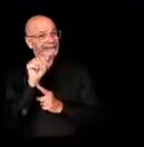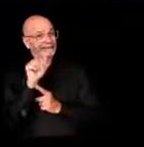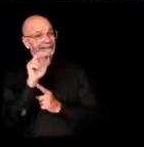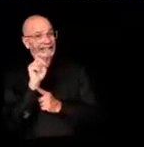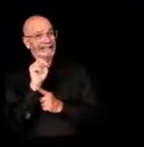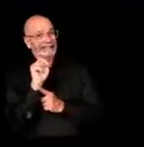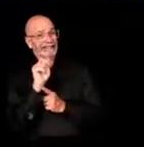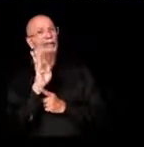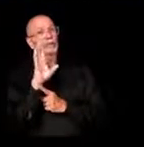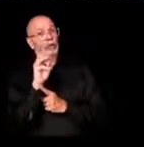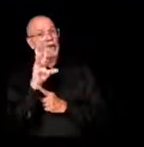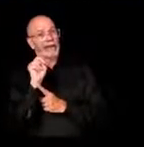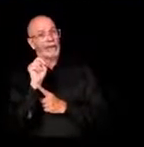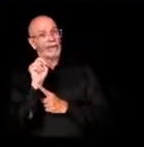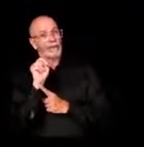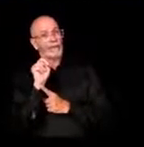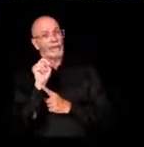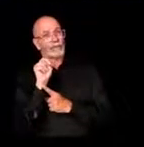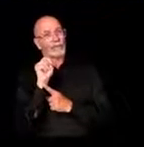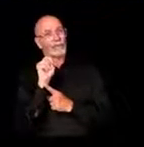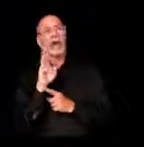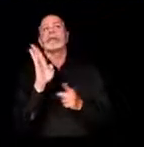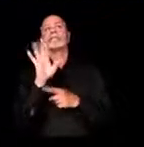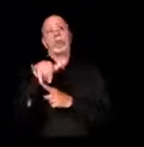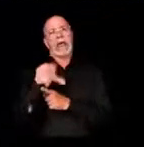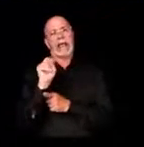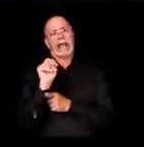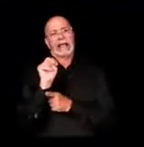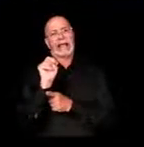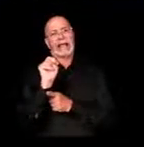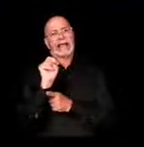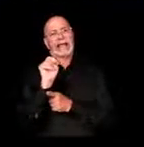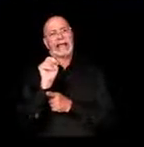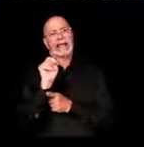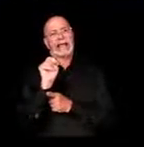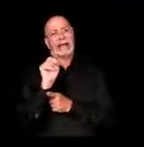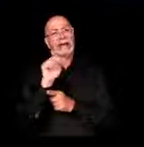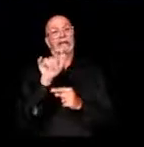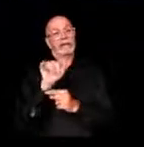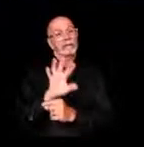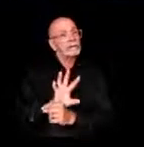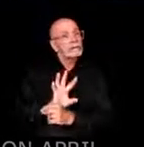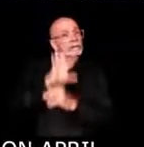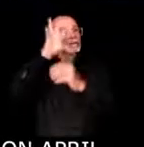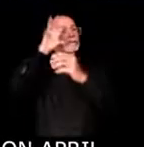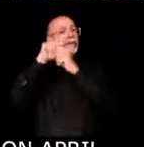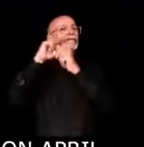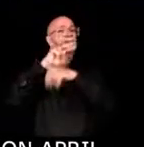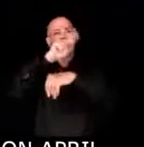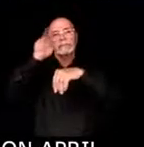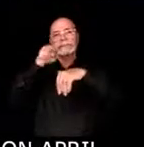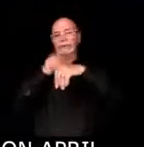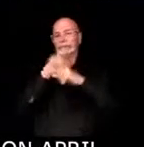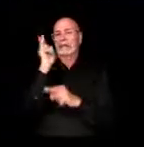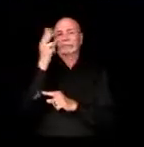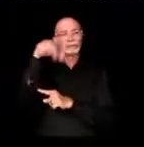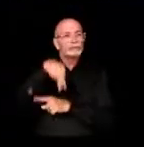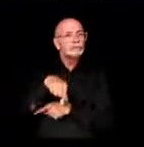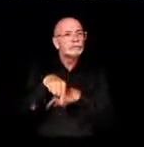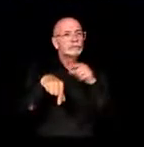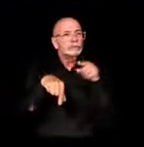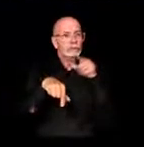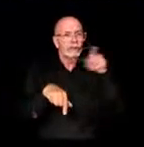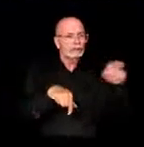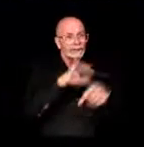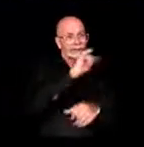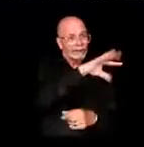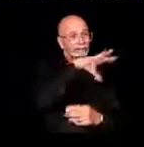And was he participating in that phone call on April 28th, 2020? Yes. And what, if anything, do you